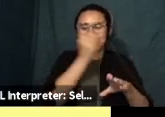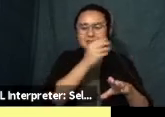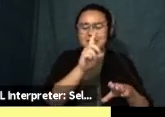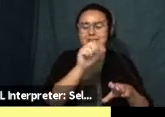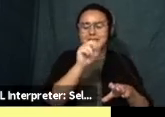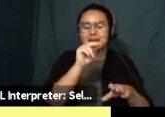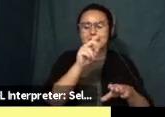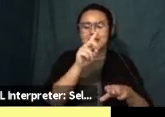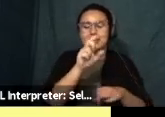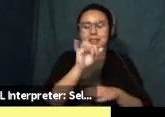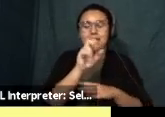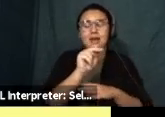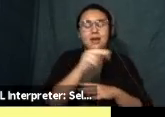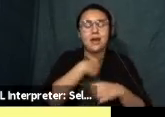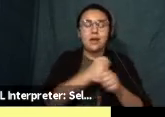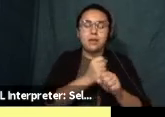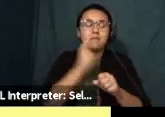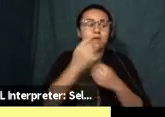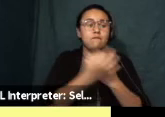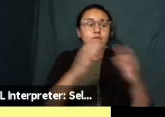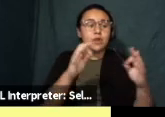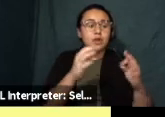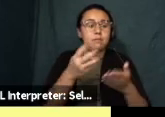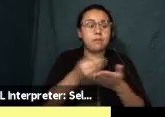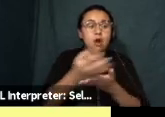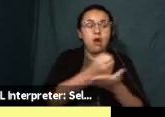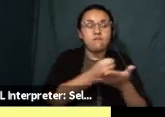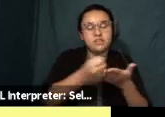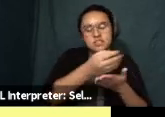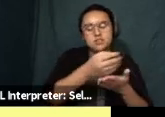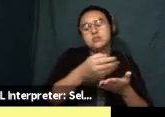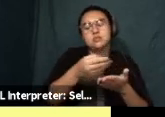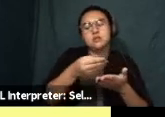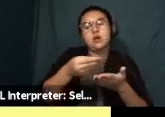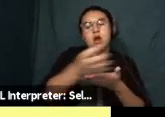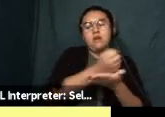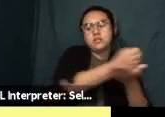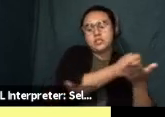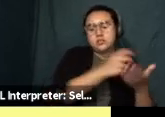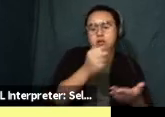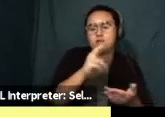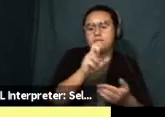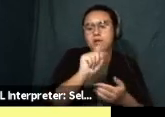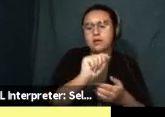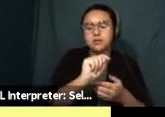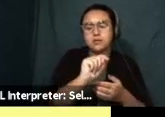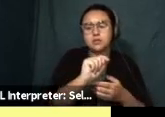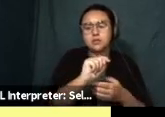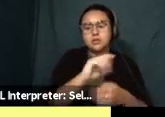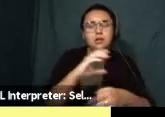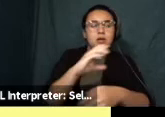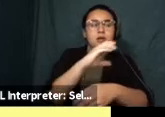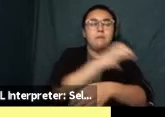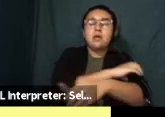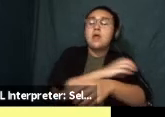I was working for freedom harvest which was a project by dignity and power where they took space outside of the twin tower jails